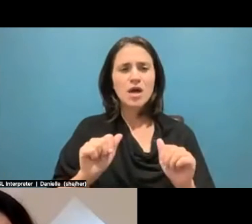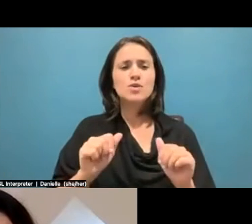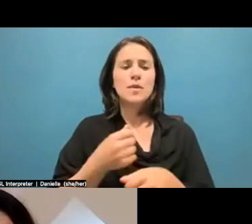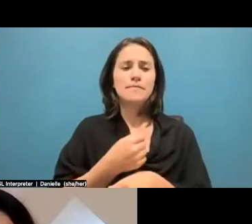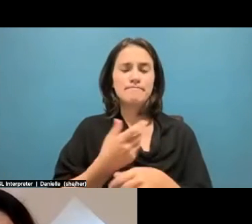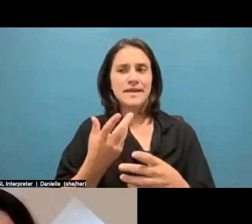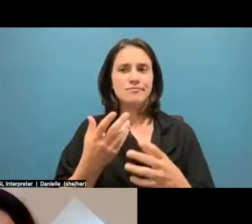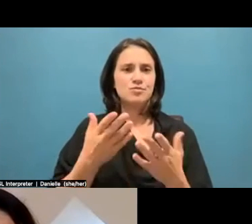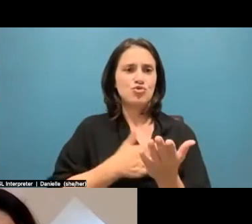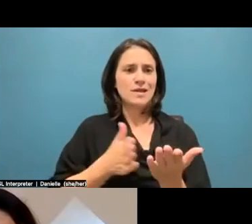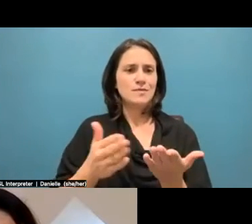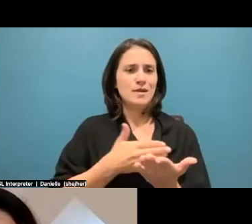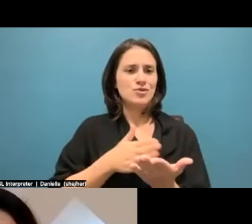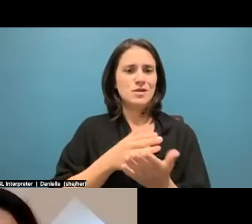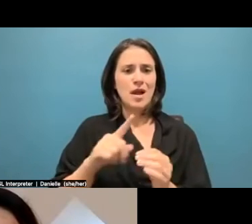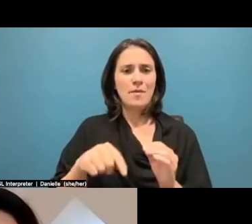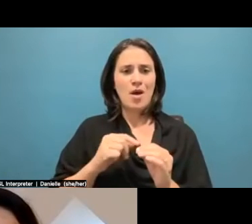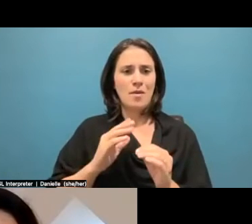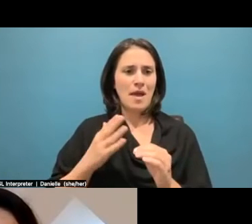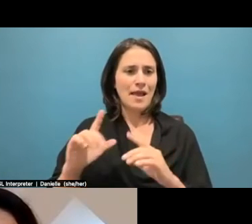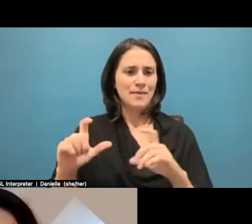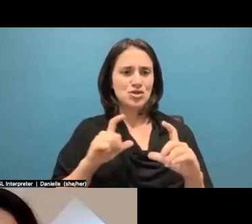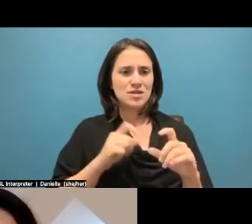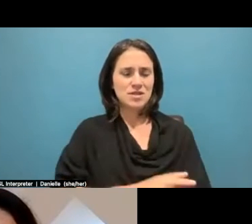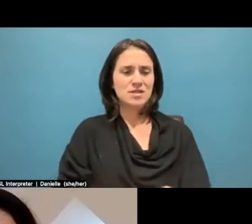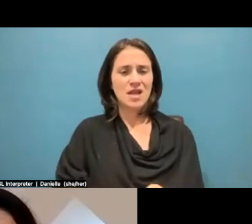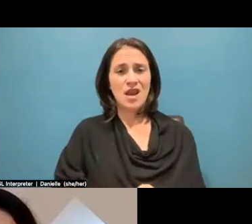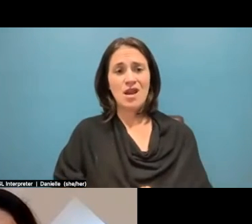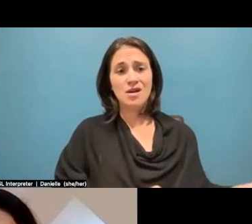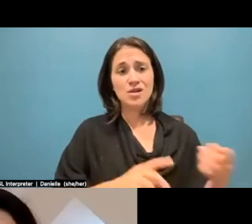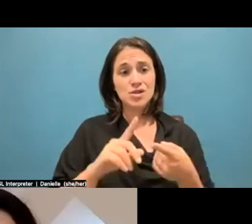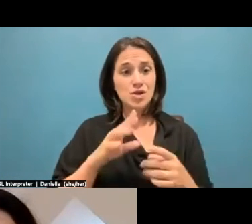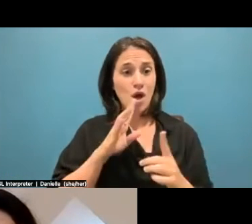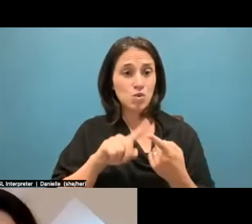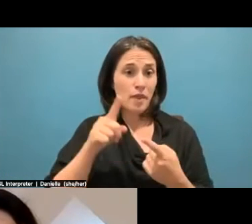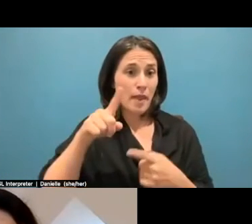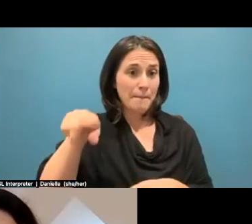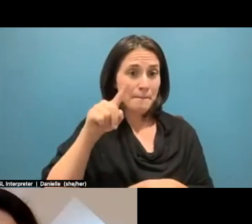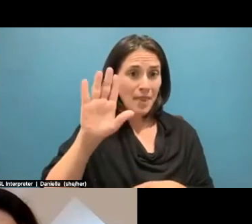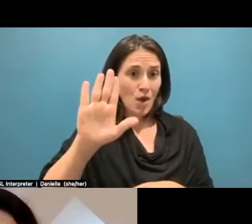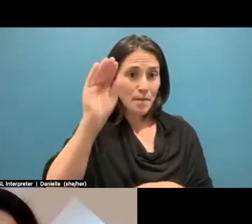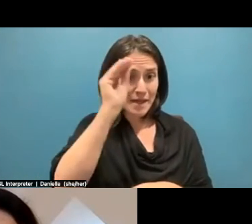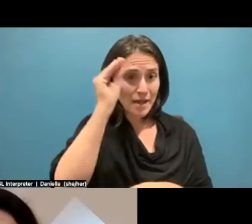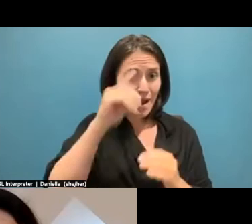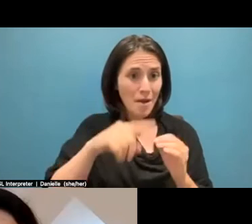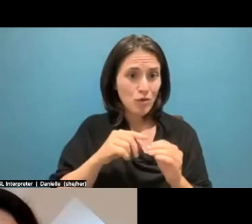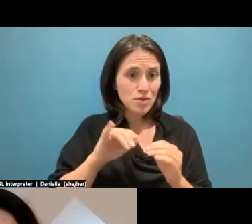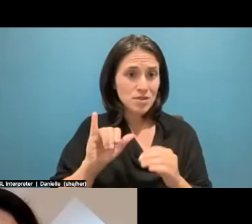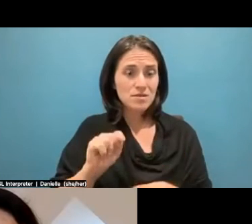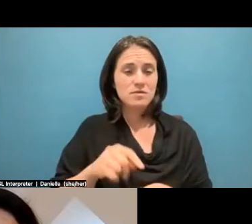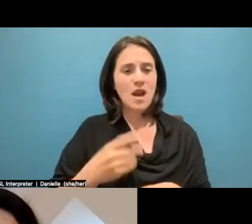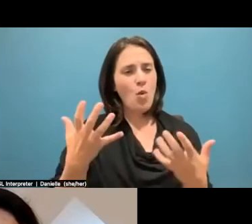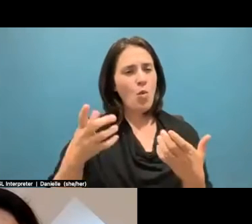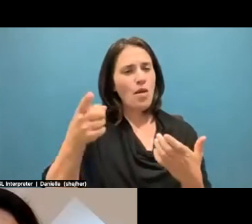like talk to Marqueta and Kendrick about that, because I ultimately wanted them to feel like, I wanted them to feel